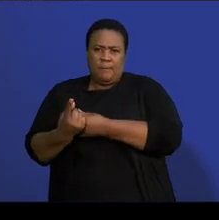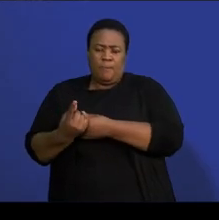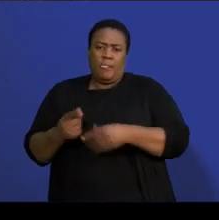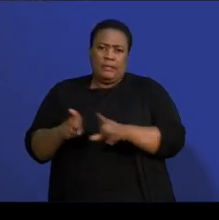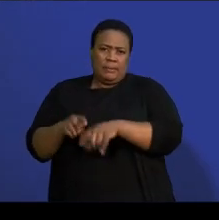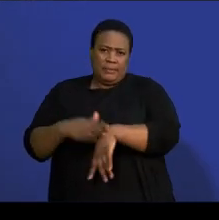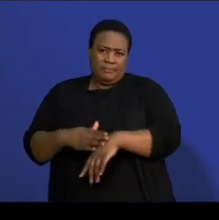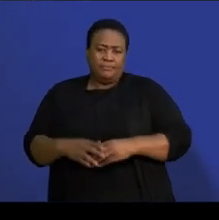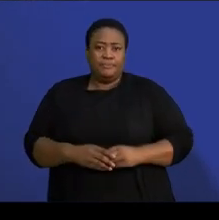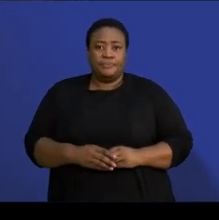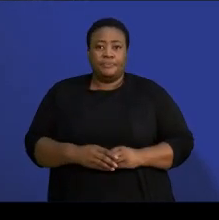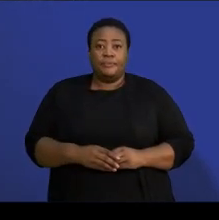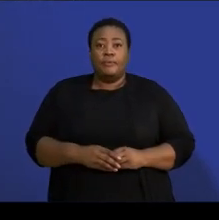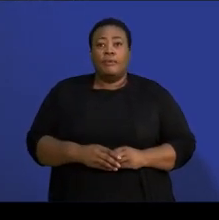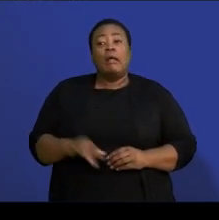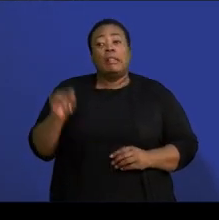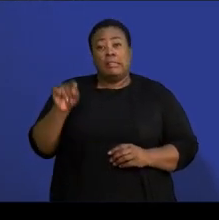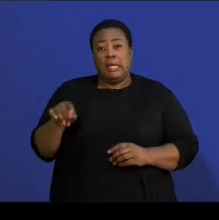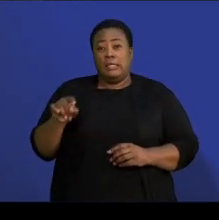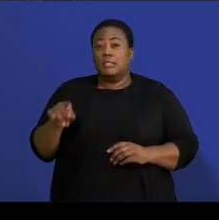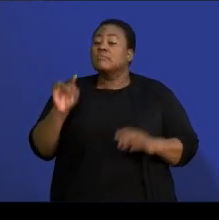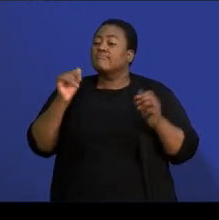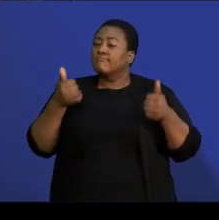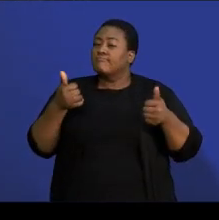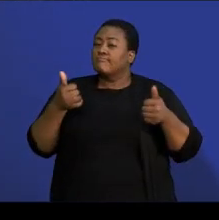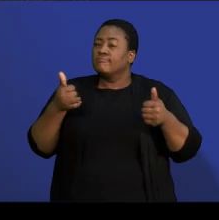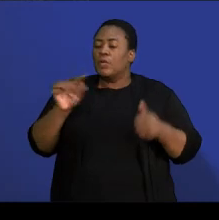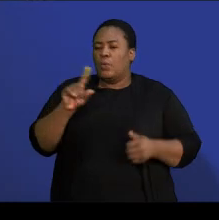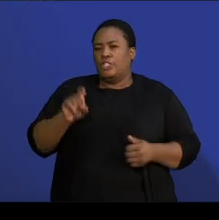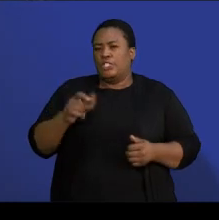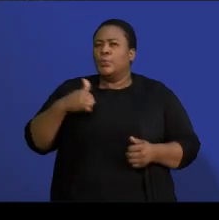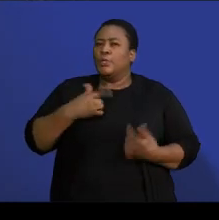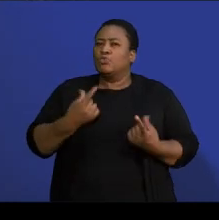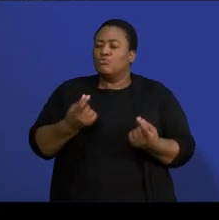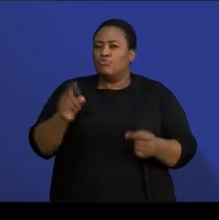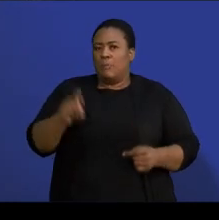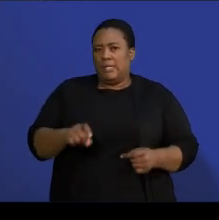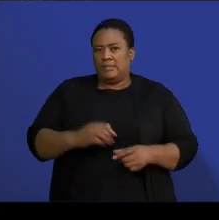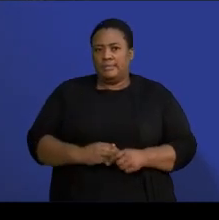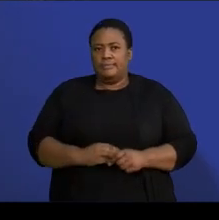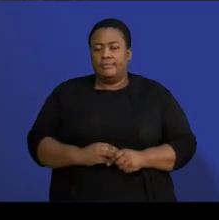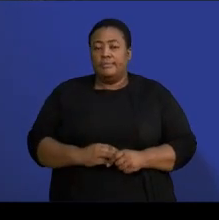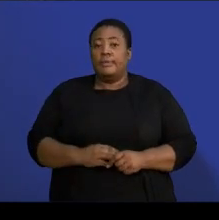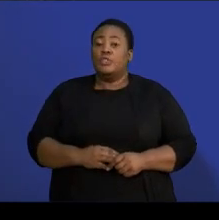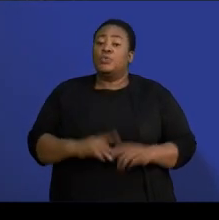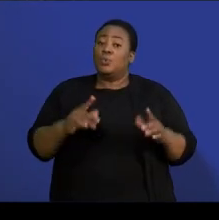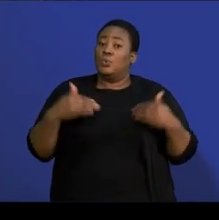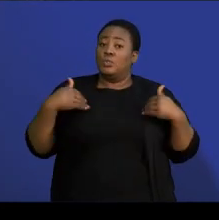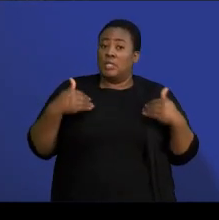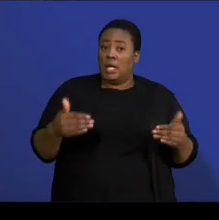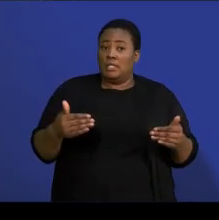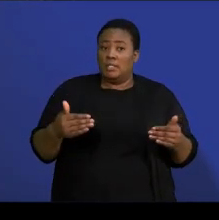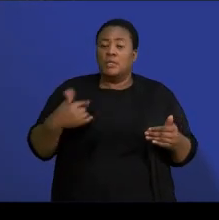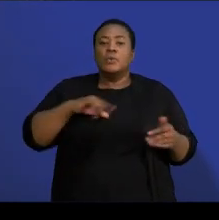So that's a very great question, guys, that we have to do. So let's just have a look at it. But just to start, we're talking